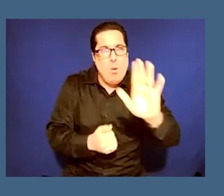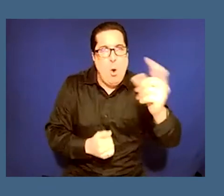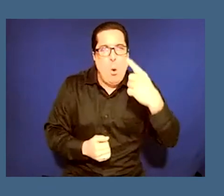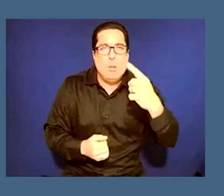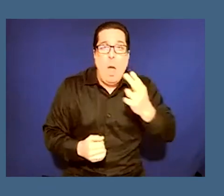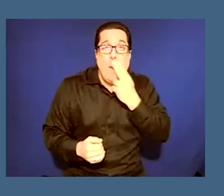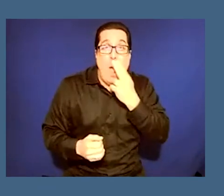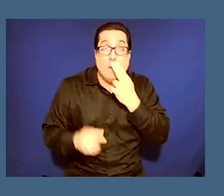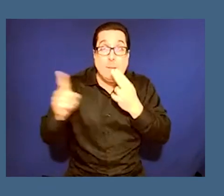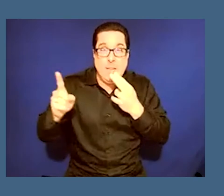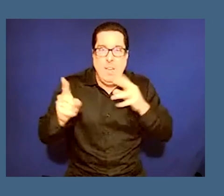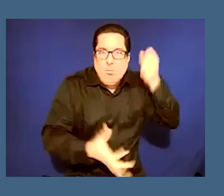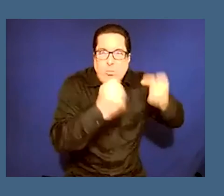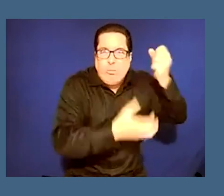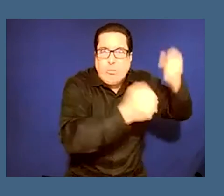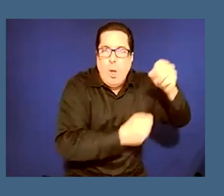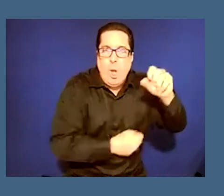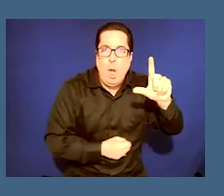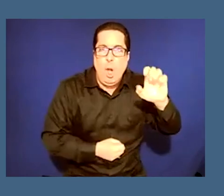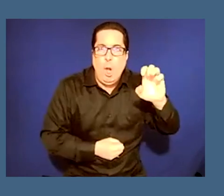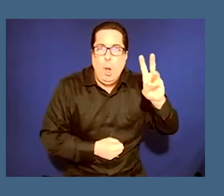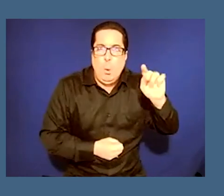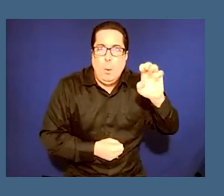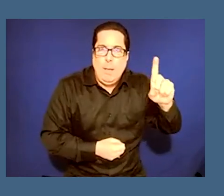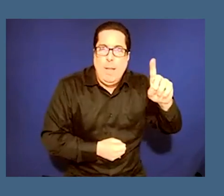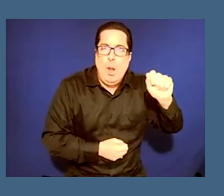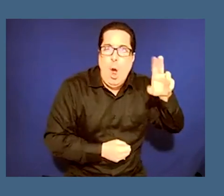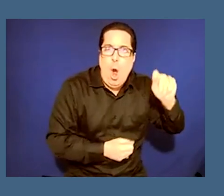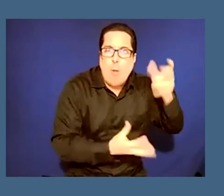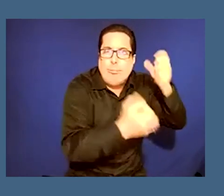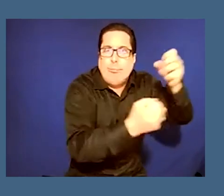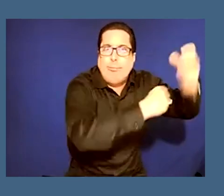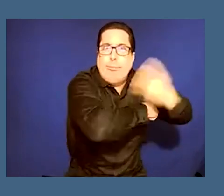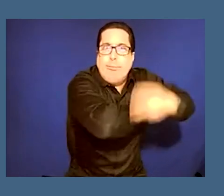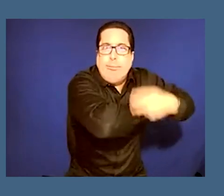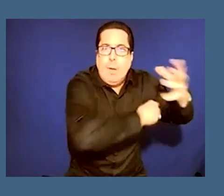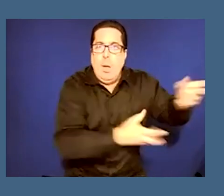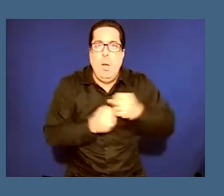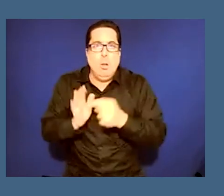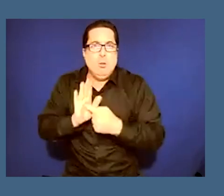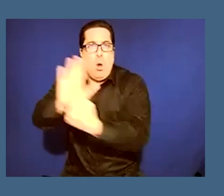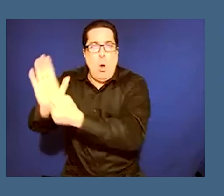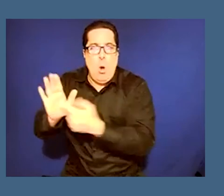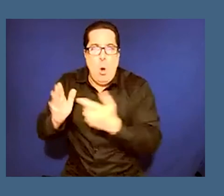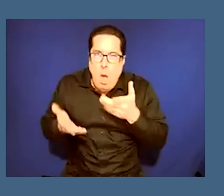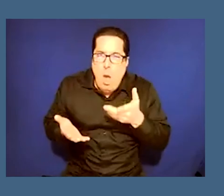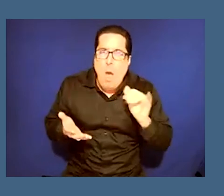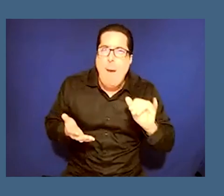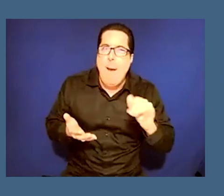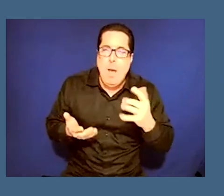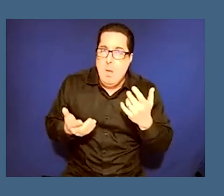looted art for example that that argument does come up why are we returning this object to one person and i think that when we